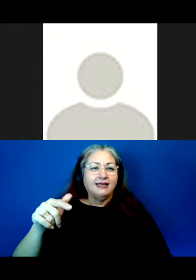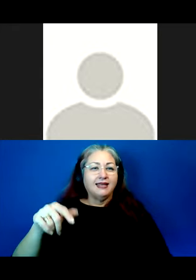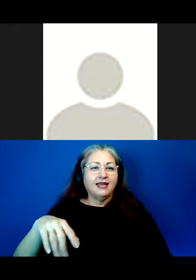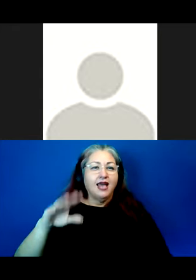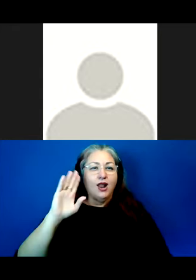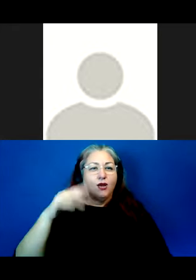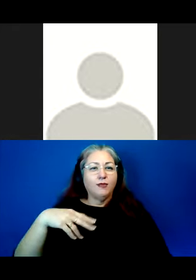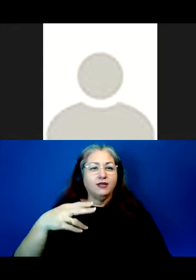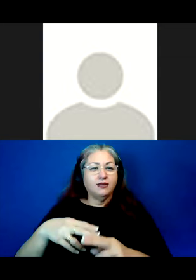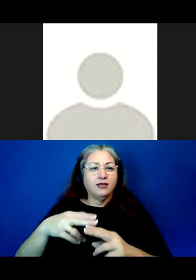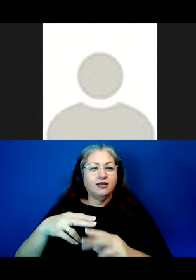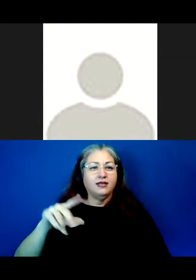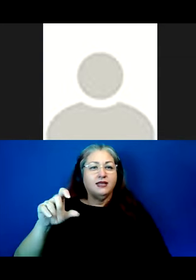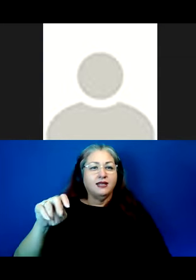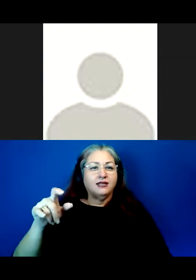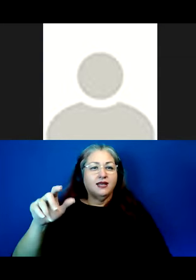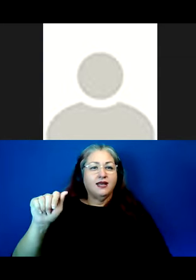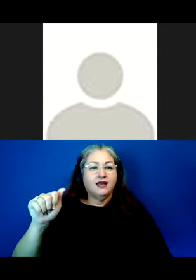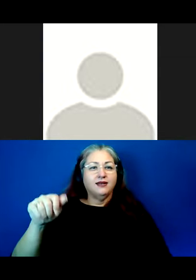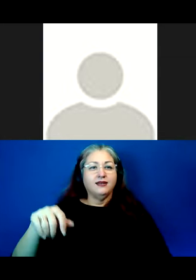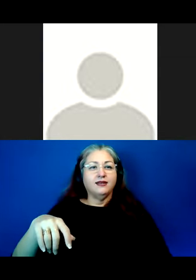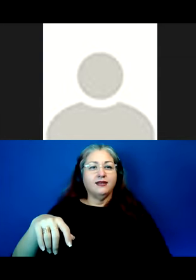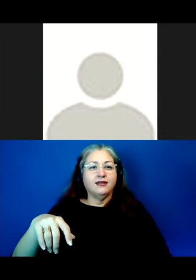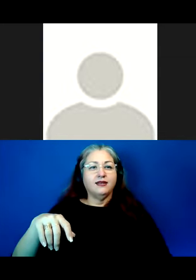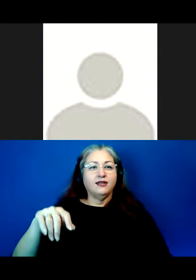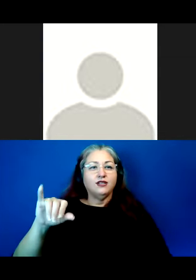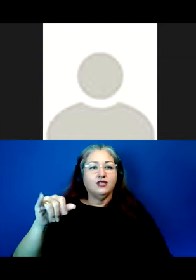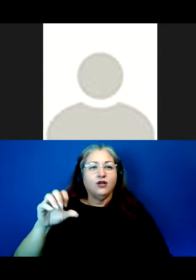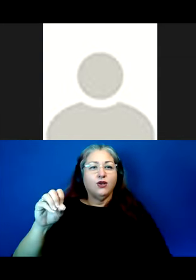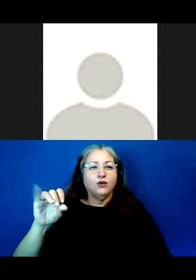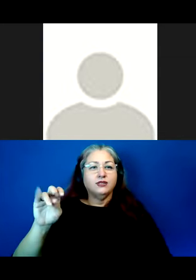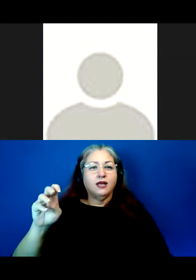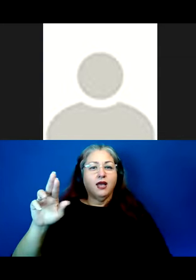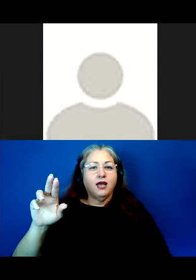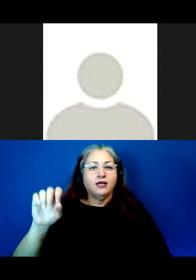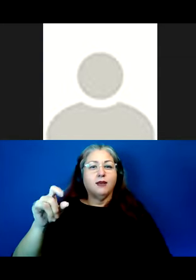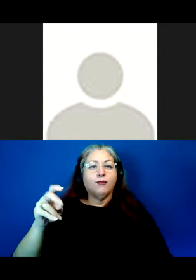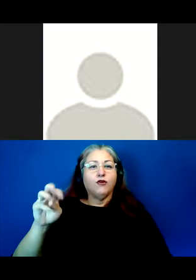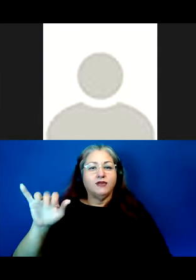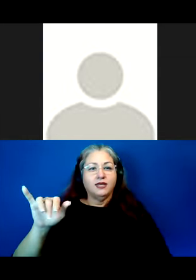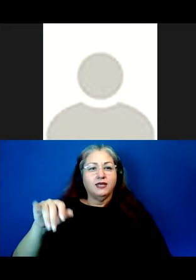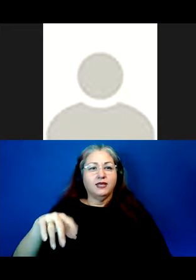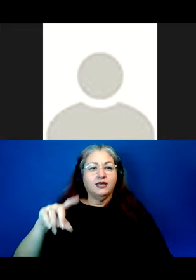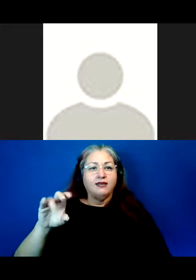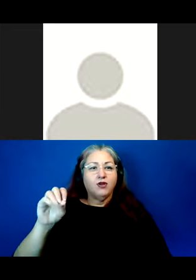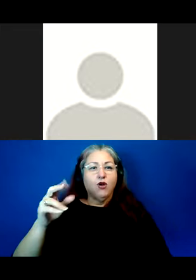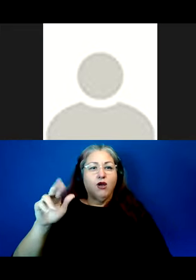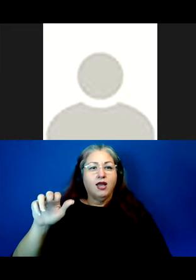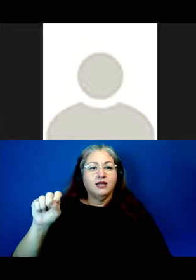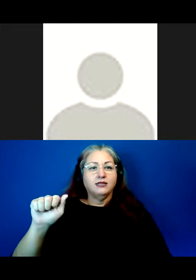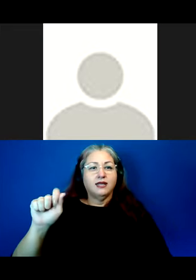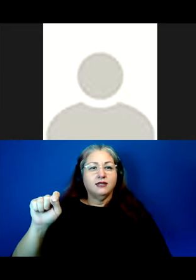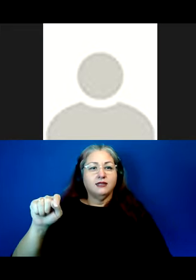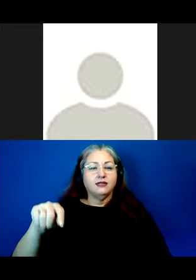Aloha. My name is Heronisa. Josiah Murphy. Debbie Ohara Saft.